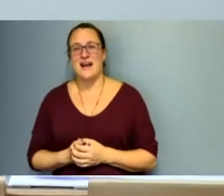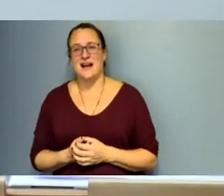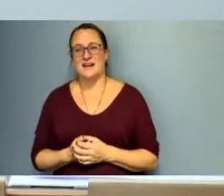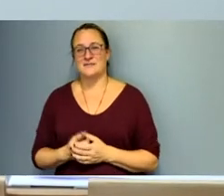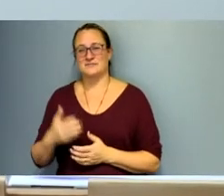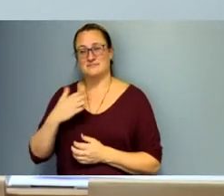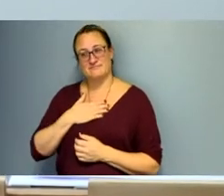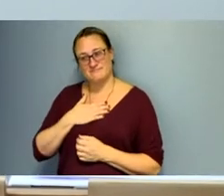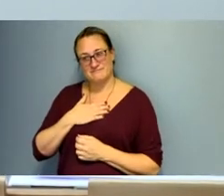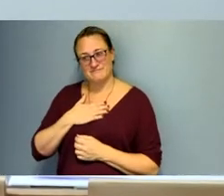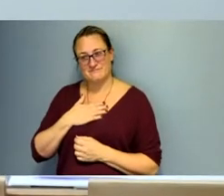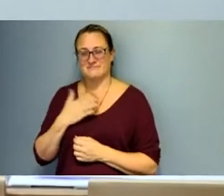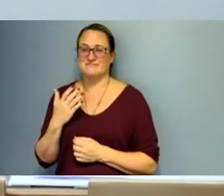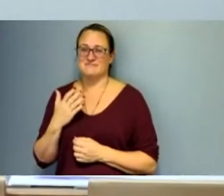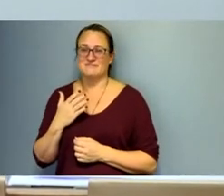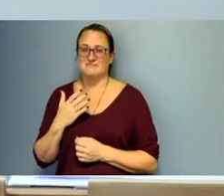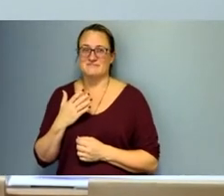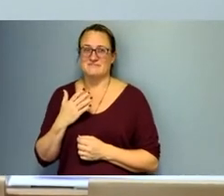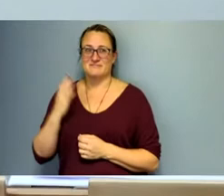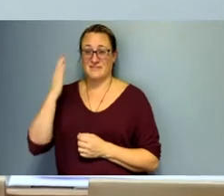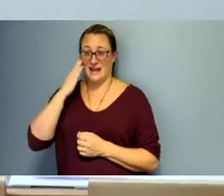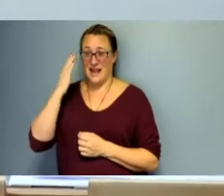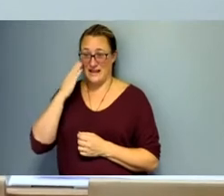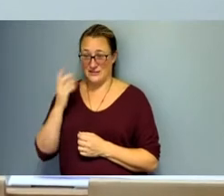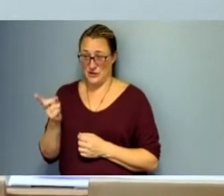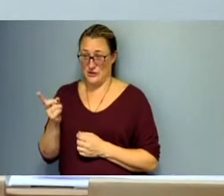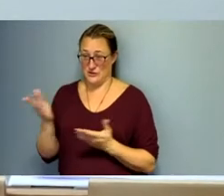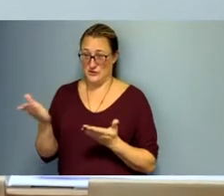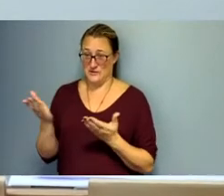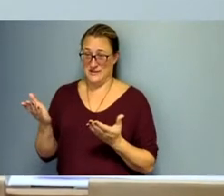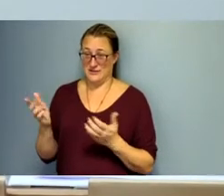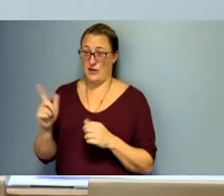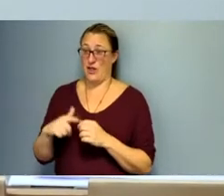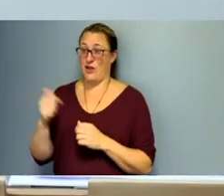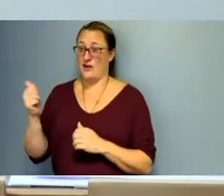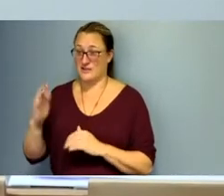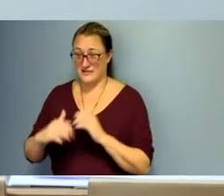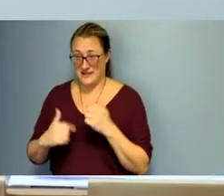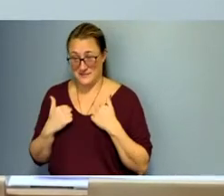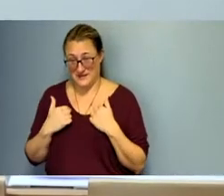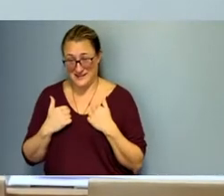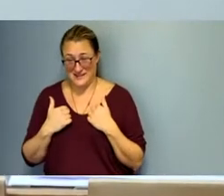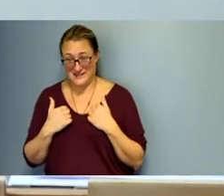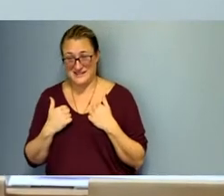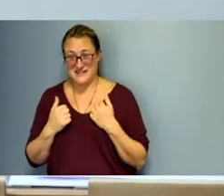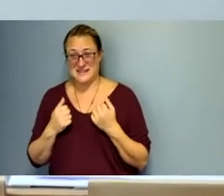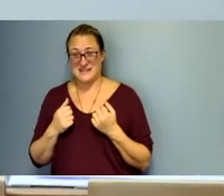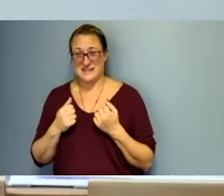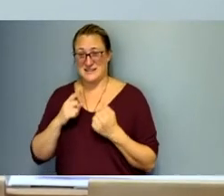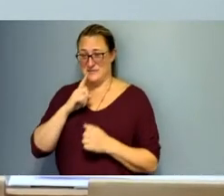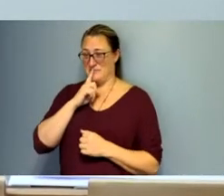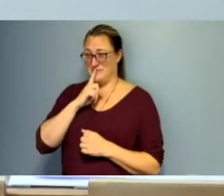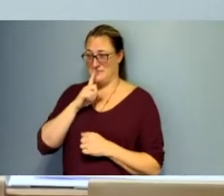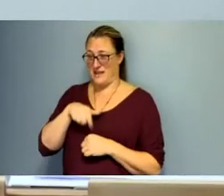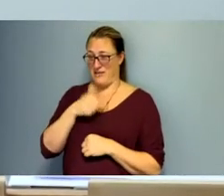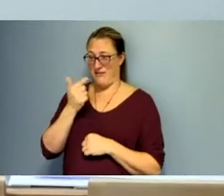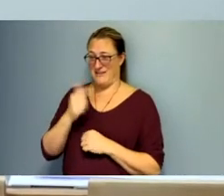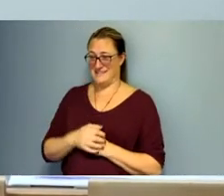I think you have, I know you have been here longer than I have. And I won't say how long.